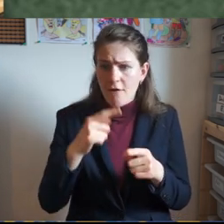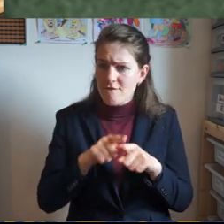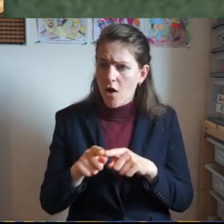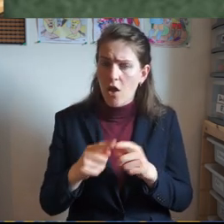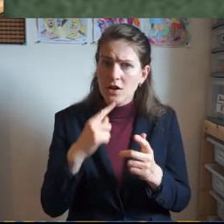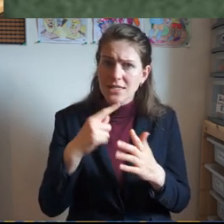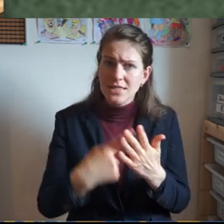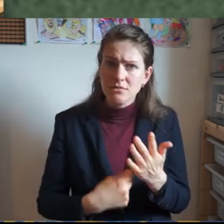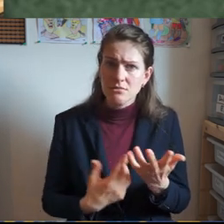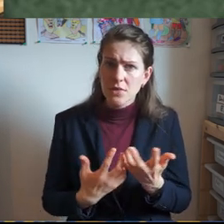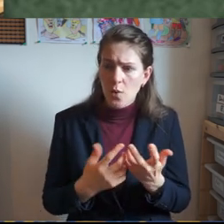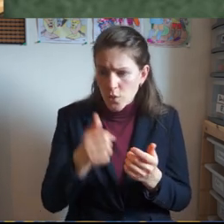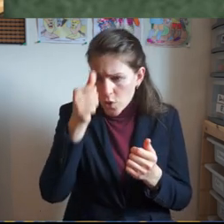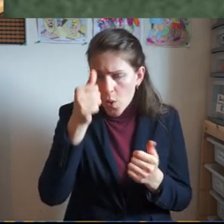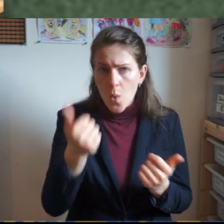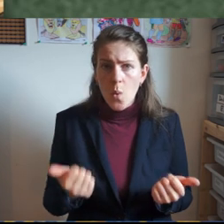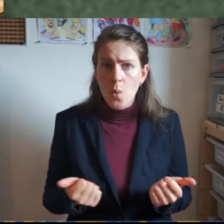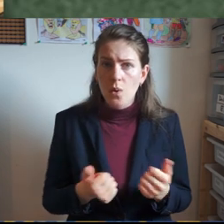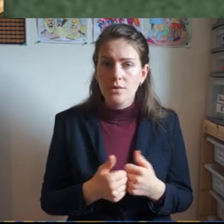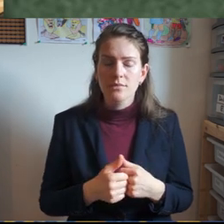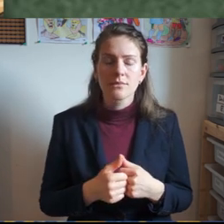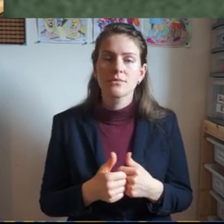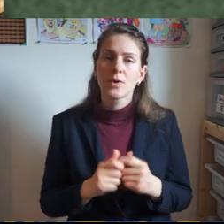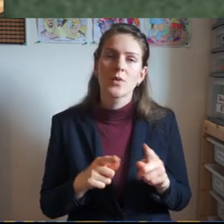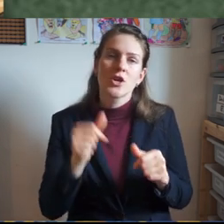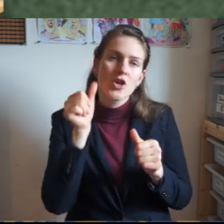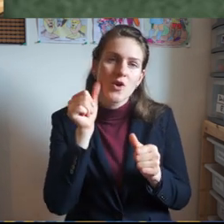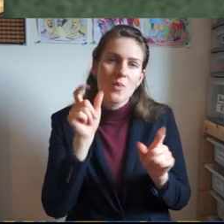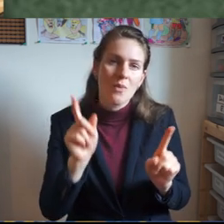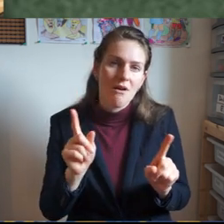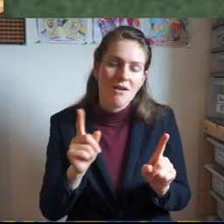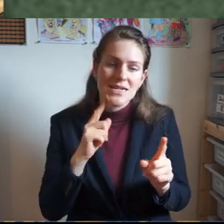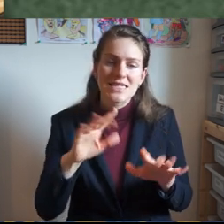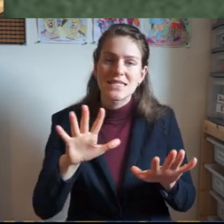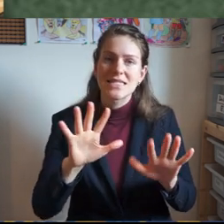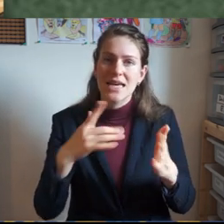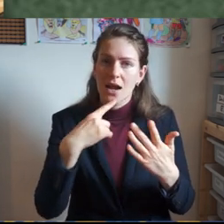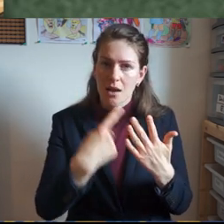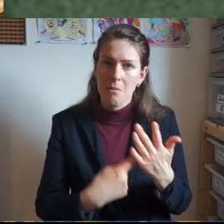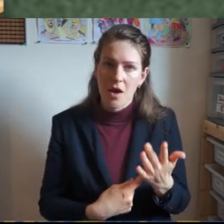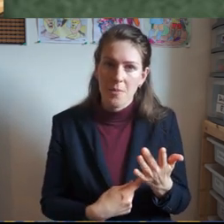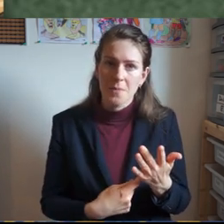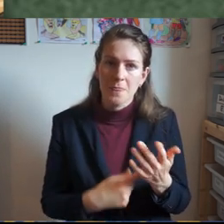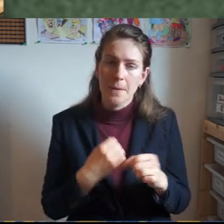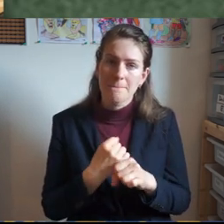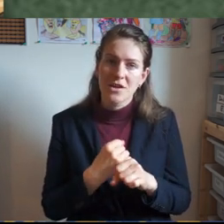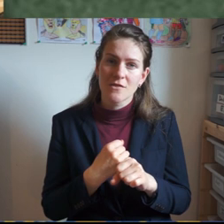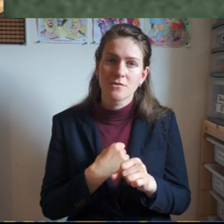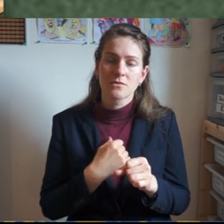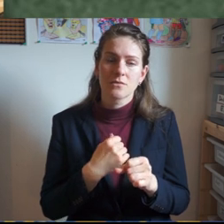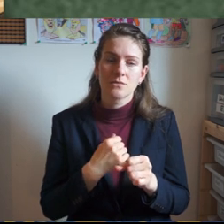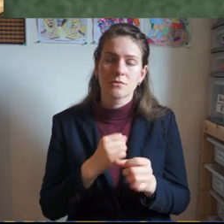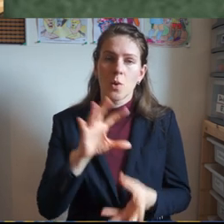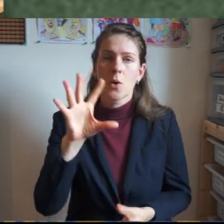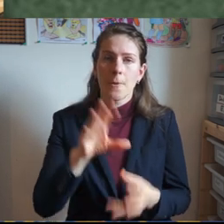well we know that the ten commandments are made up of two main commandments